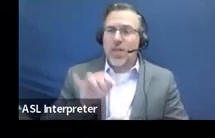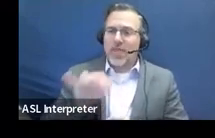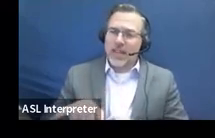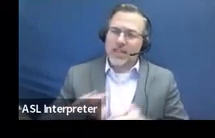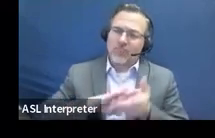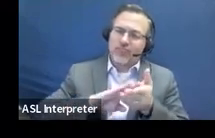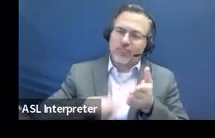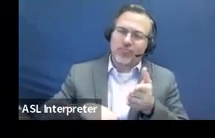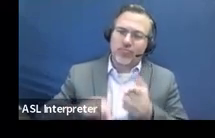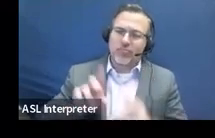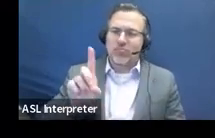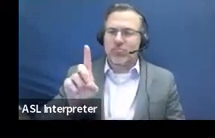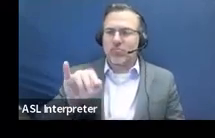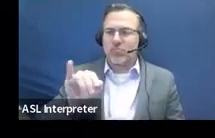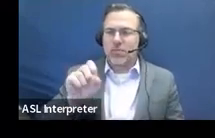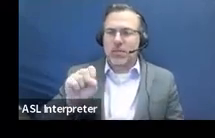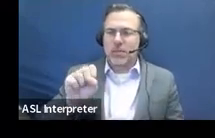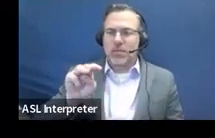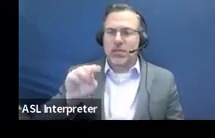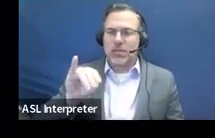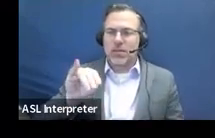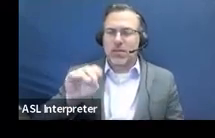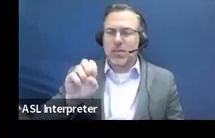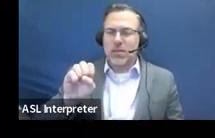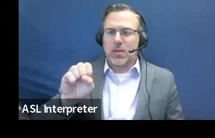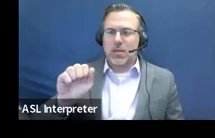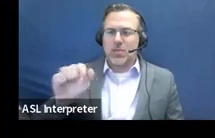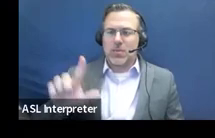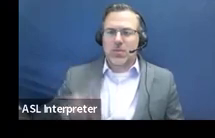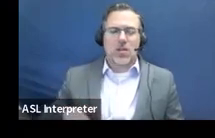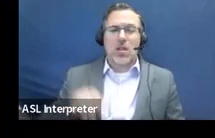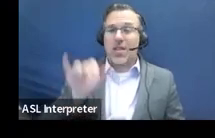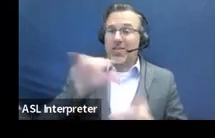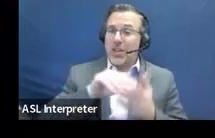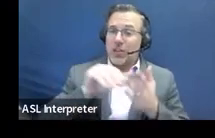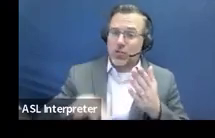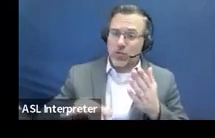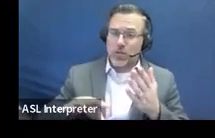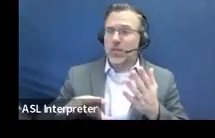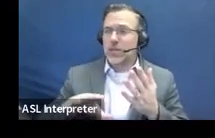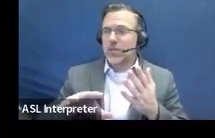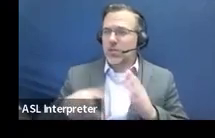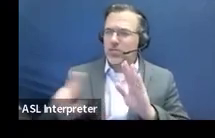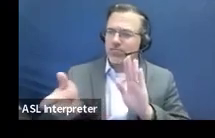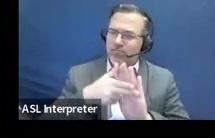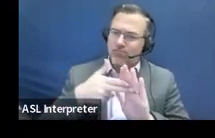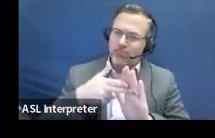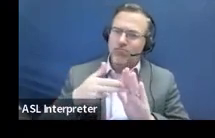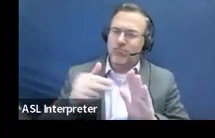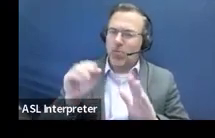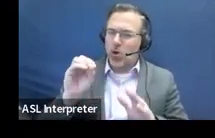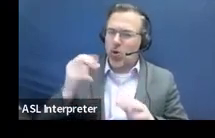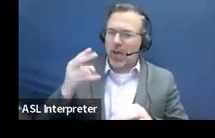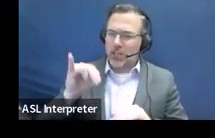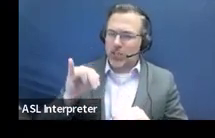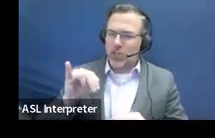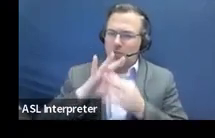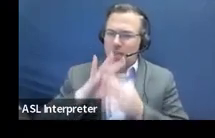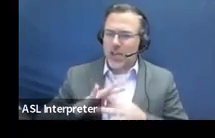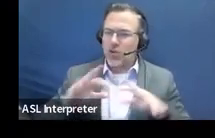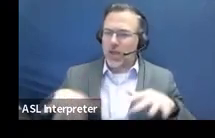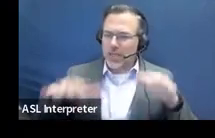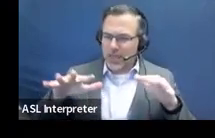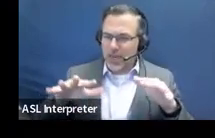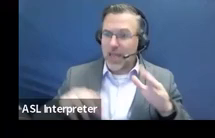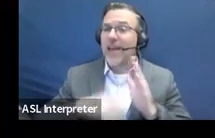situation where the student was identified as OHI due to anxiety. So you would fill out the adverse effect form